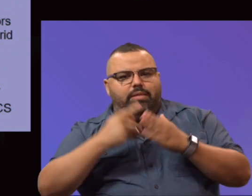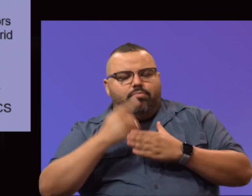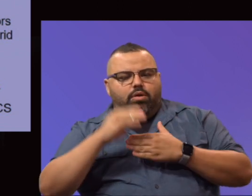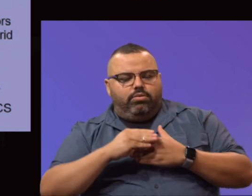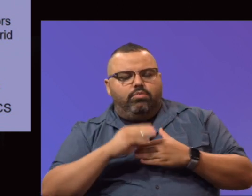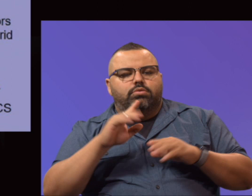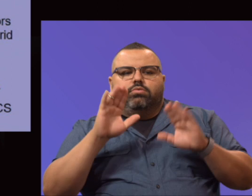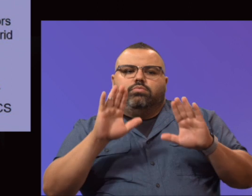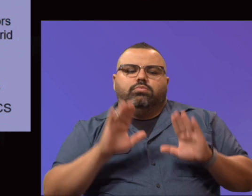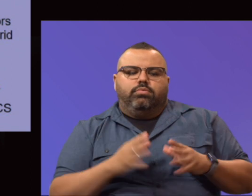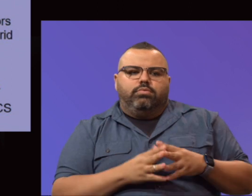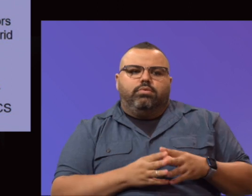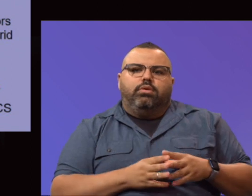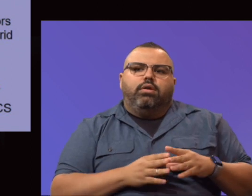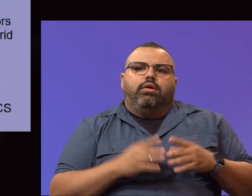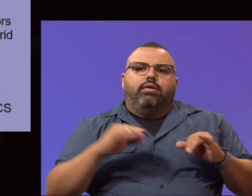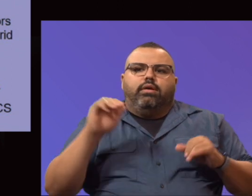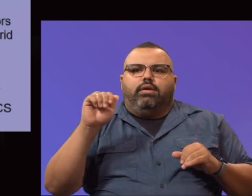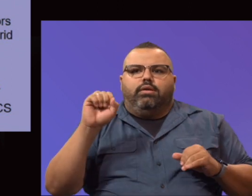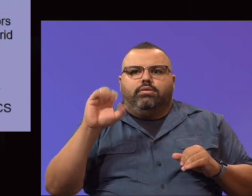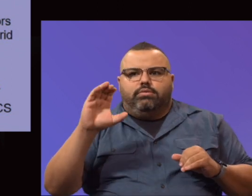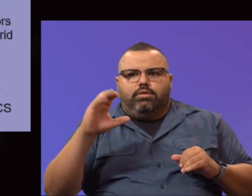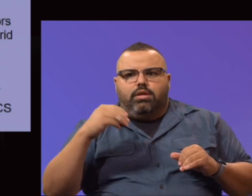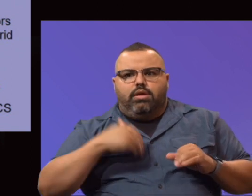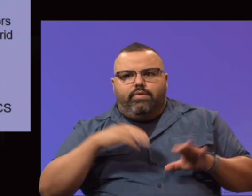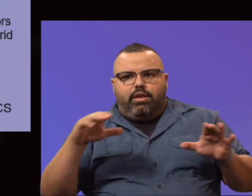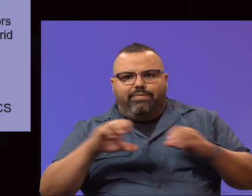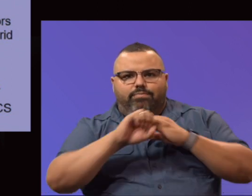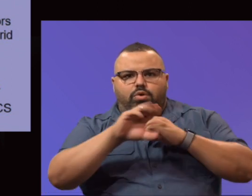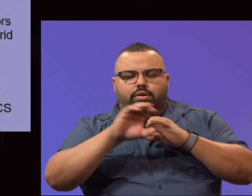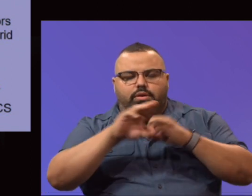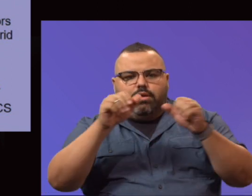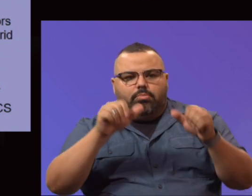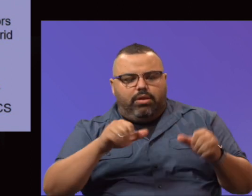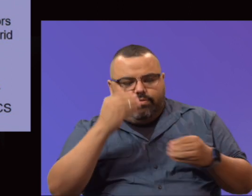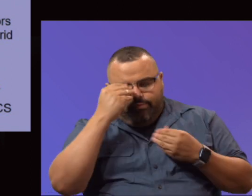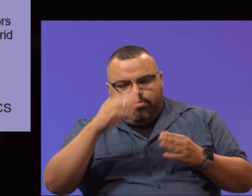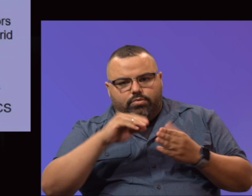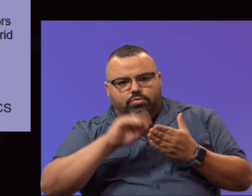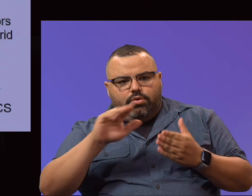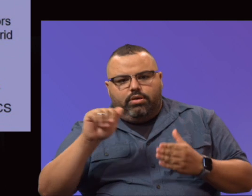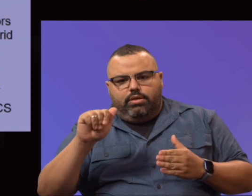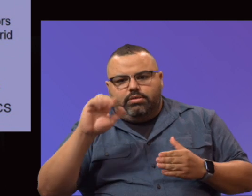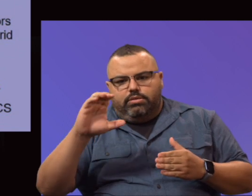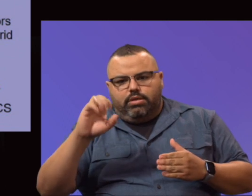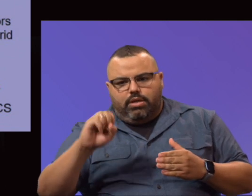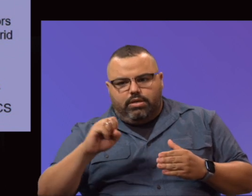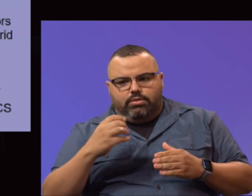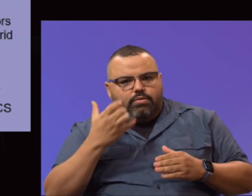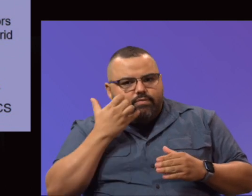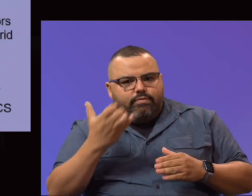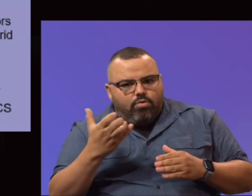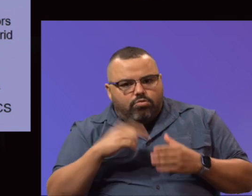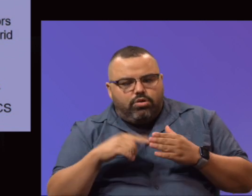And finally, the ASC has an active marketing campaign informing students of the ACS mobile device checkout program. So,